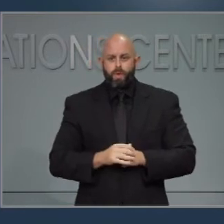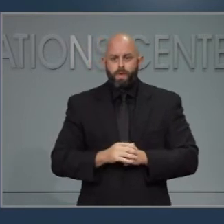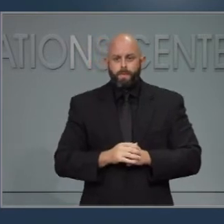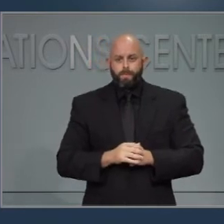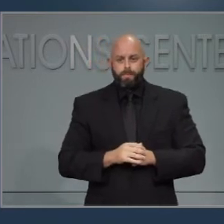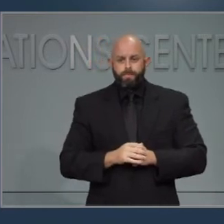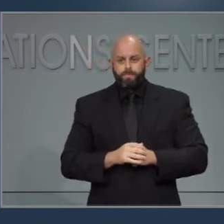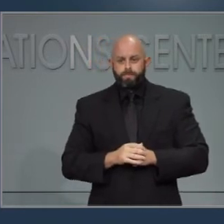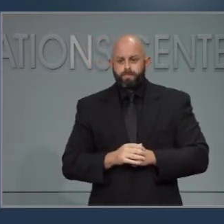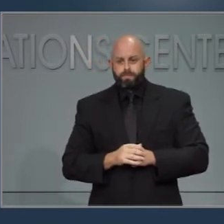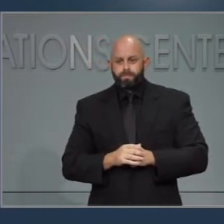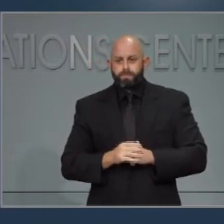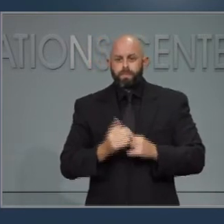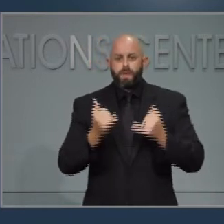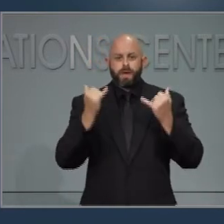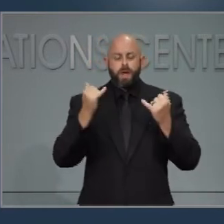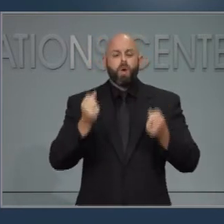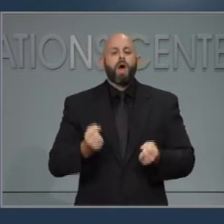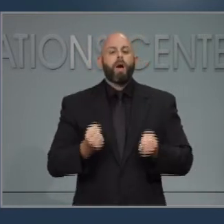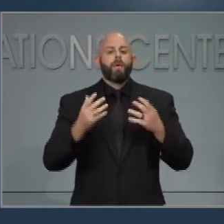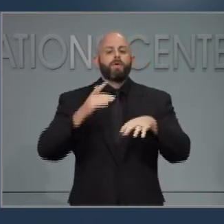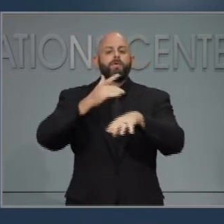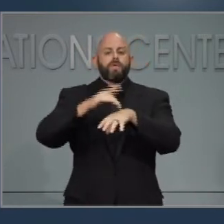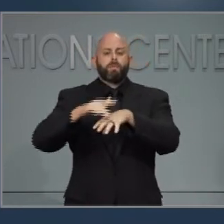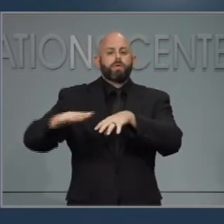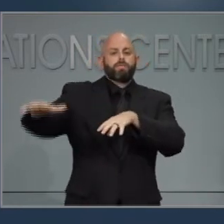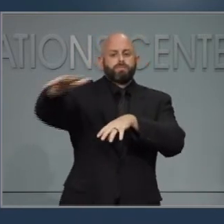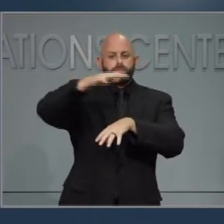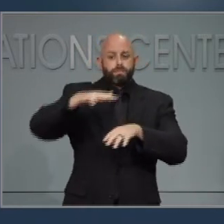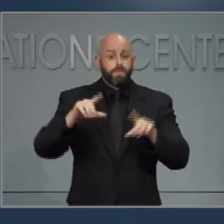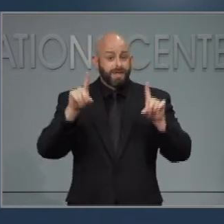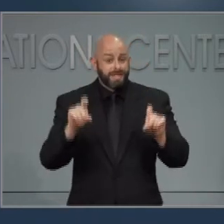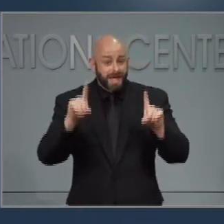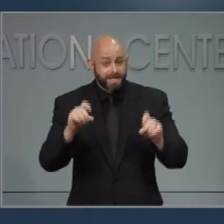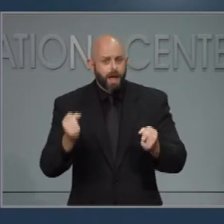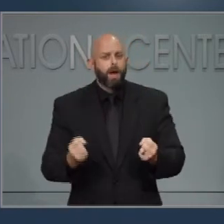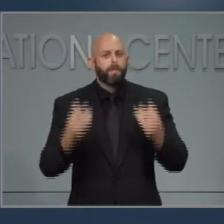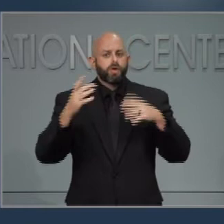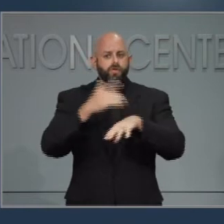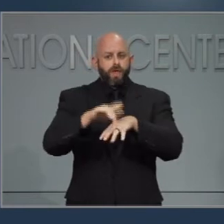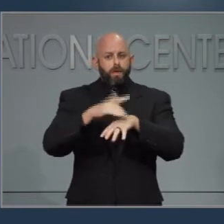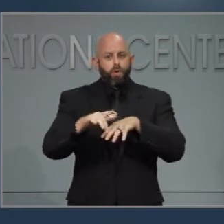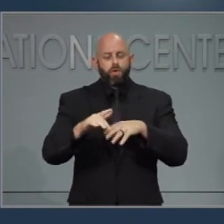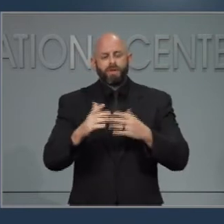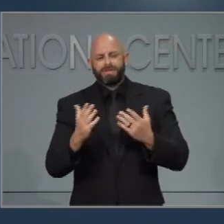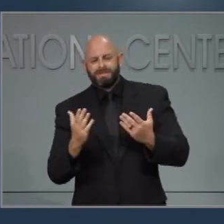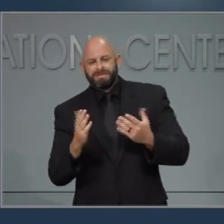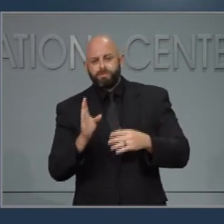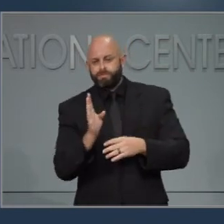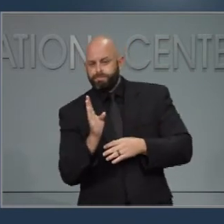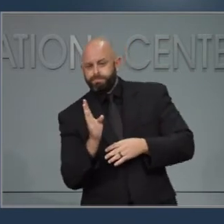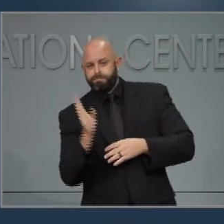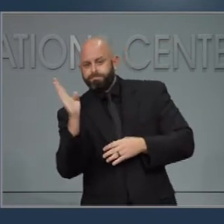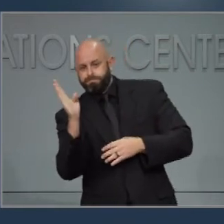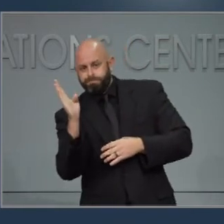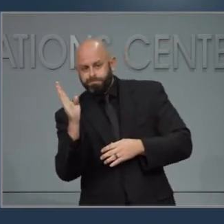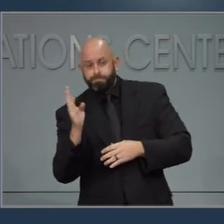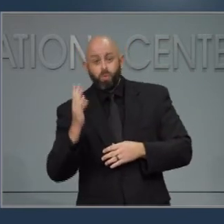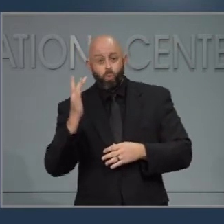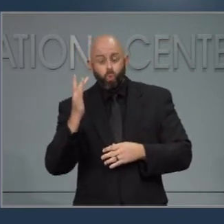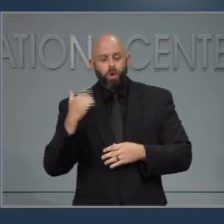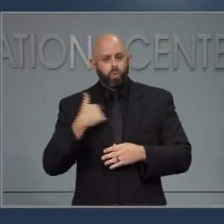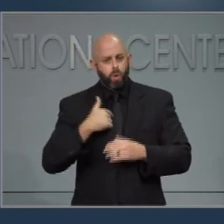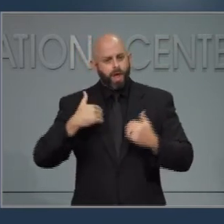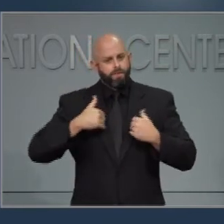Now to our capacity indicators. You'll notice testing gets a sideways arrow. We have